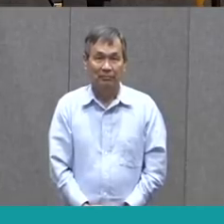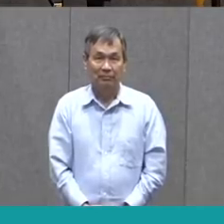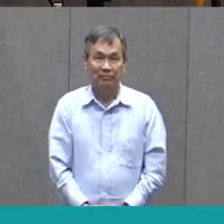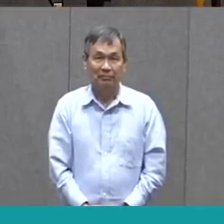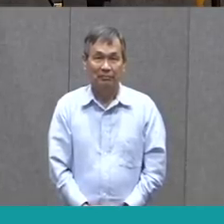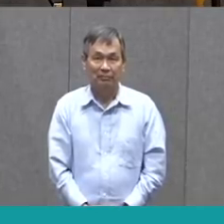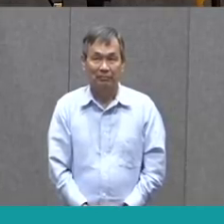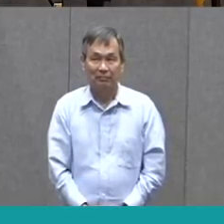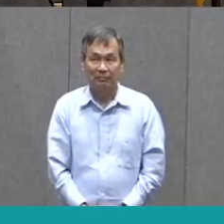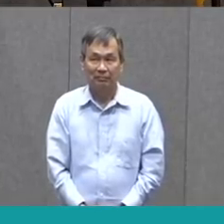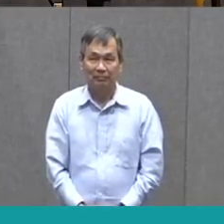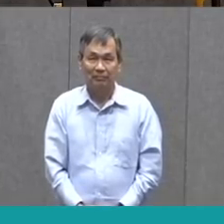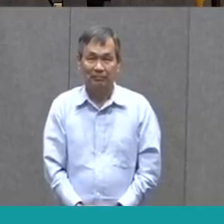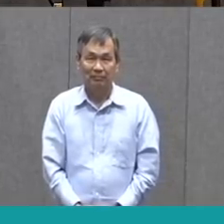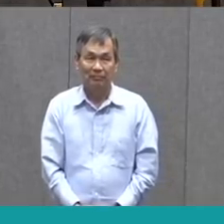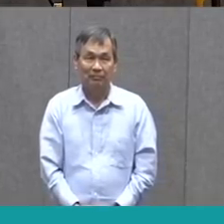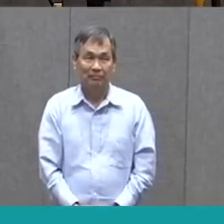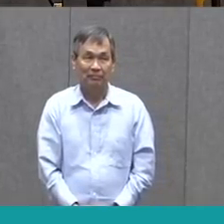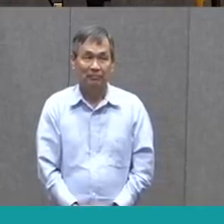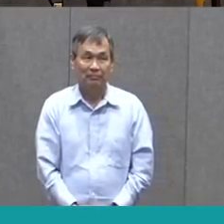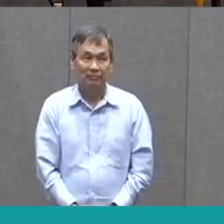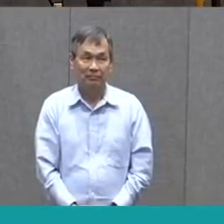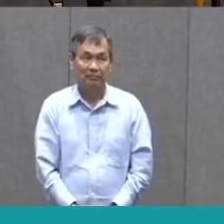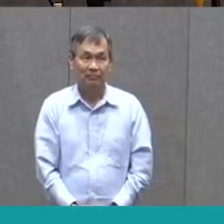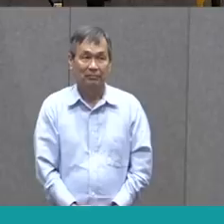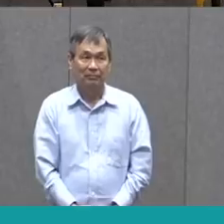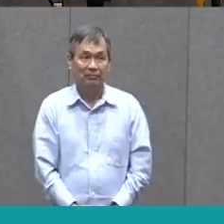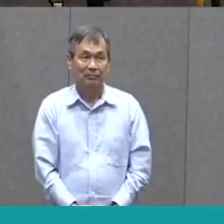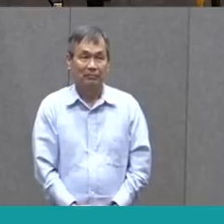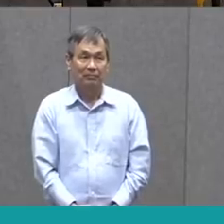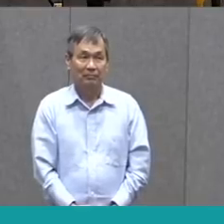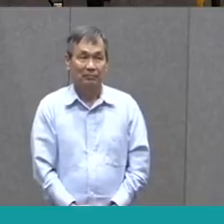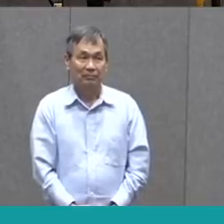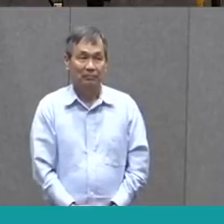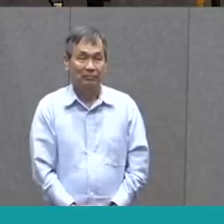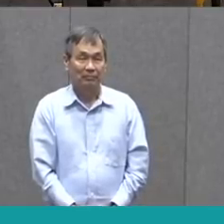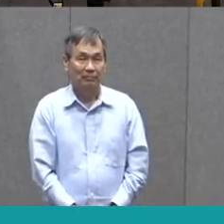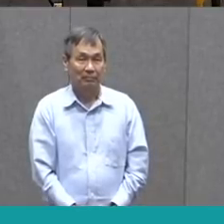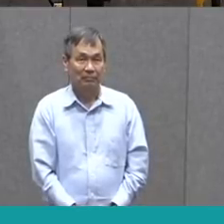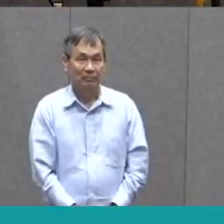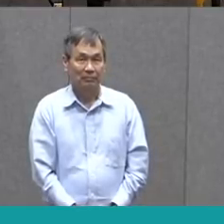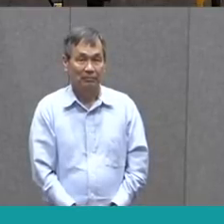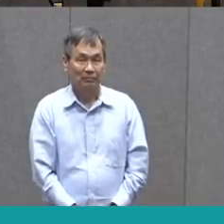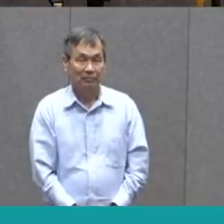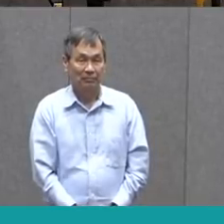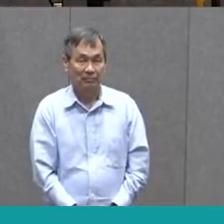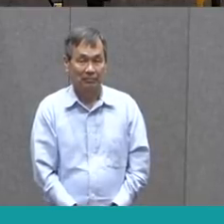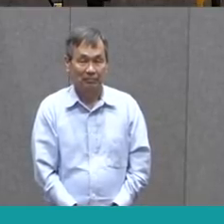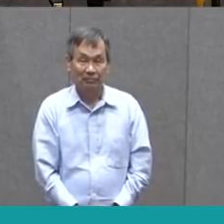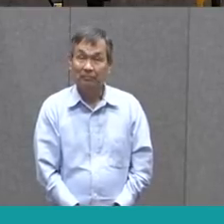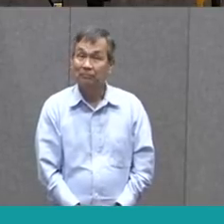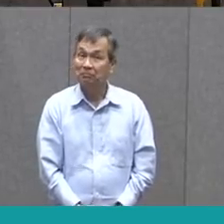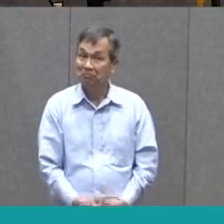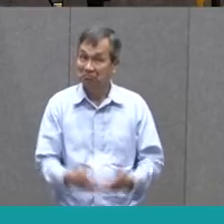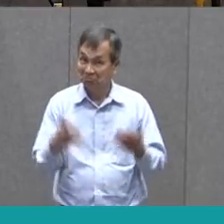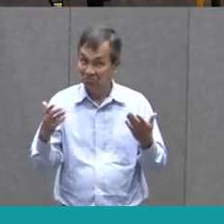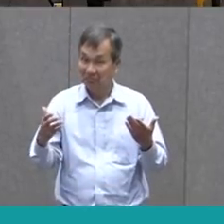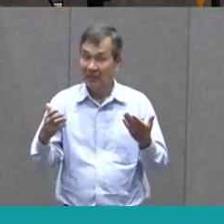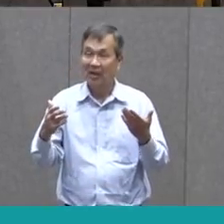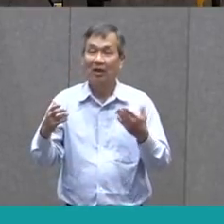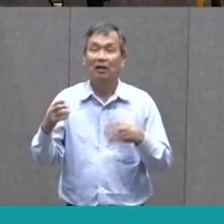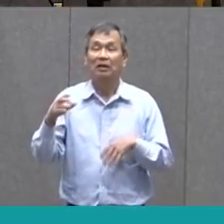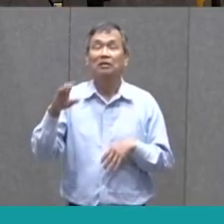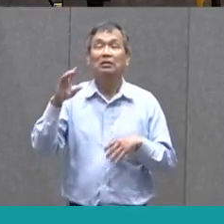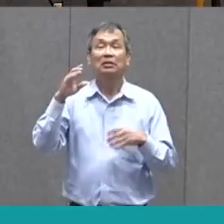but was a reason for So, I Awesome. Awesome. Now this last